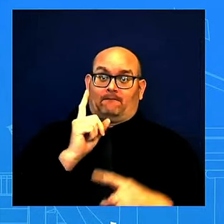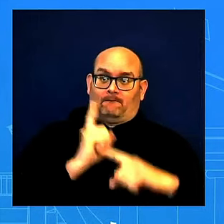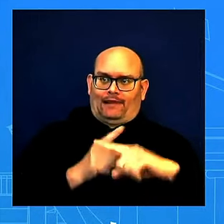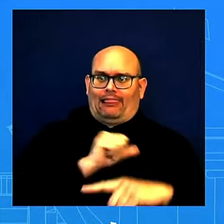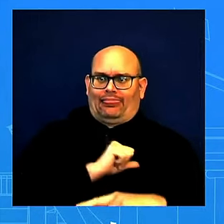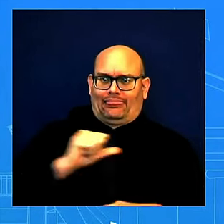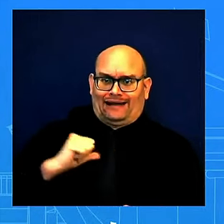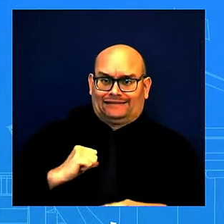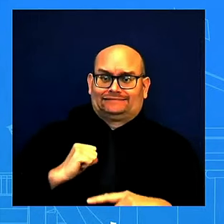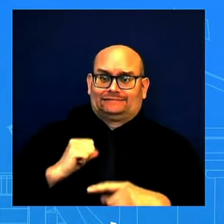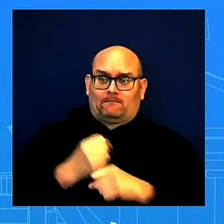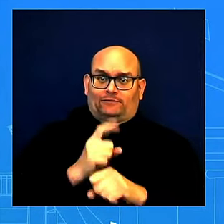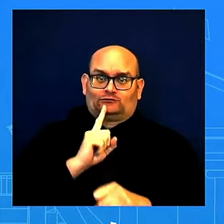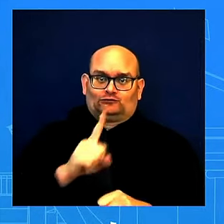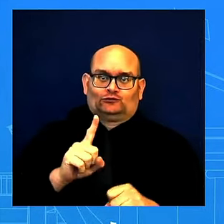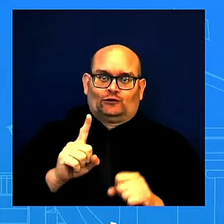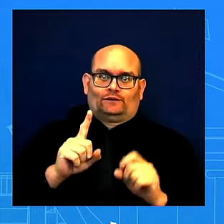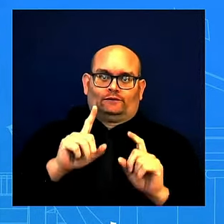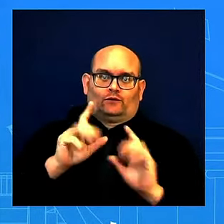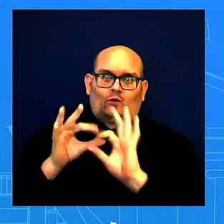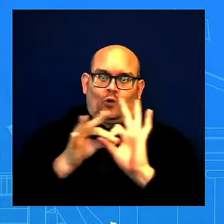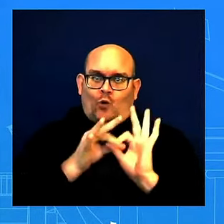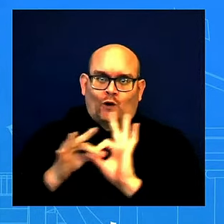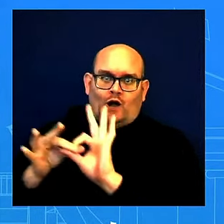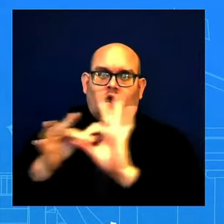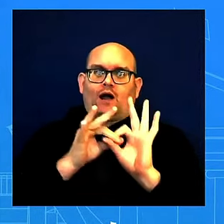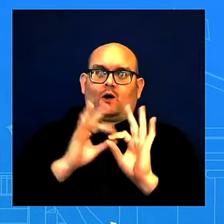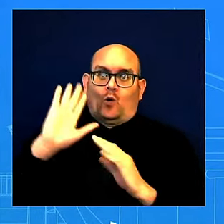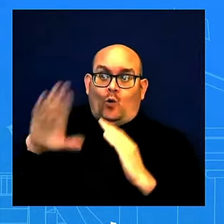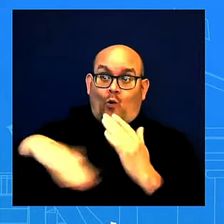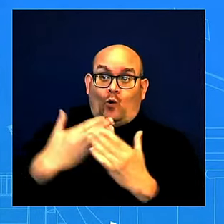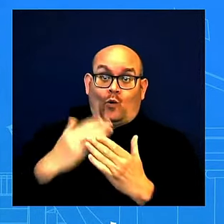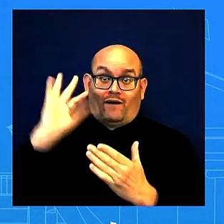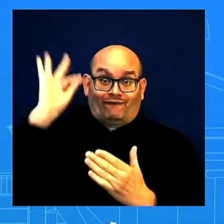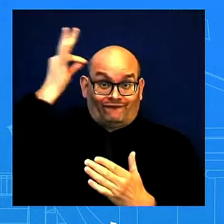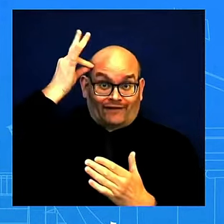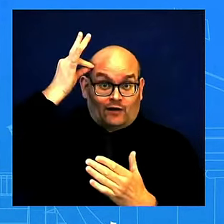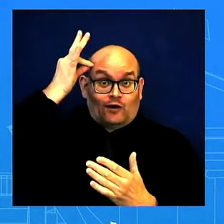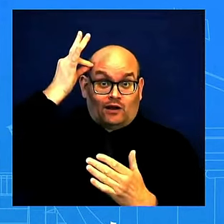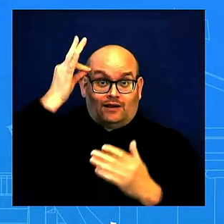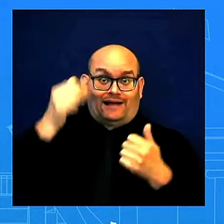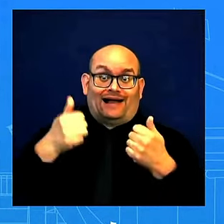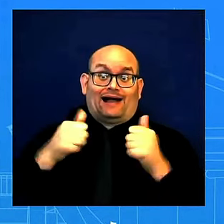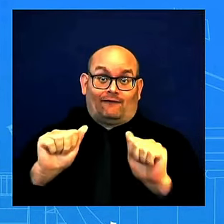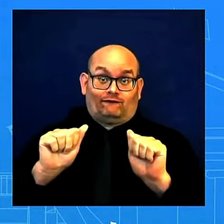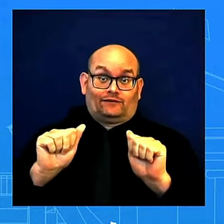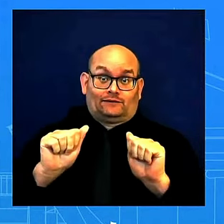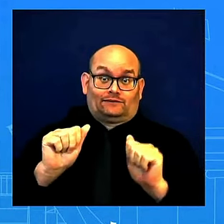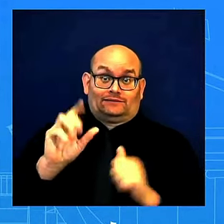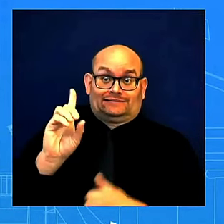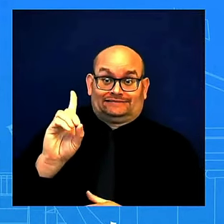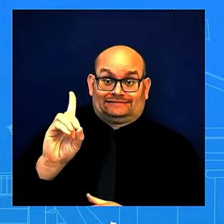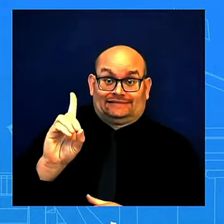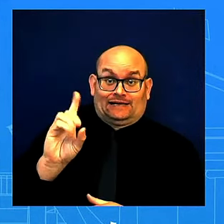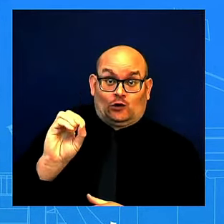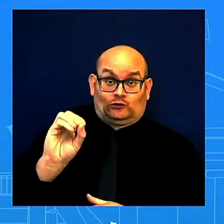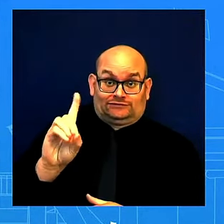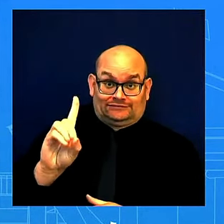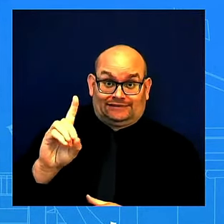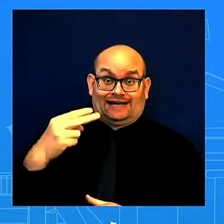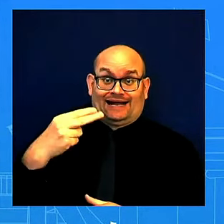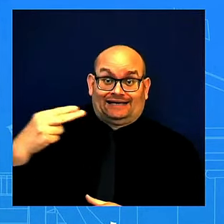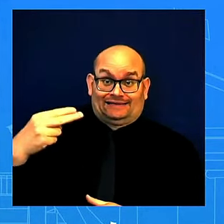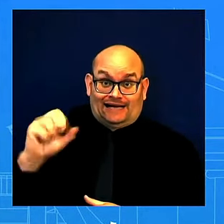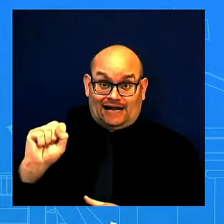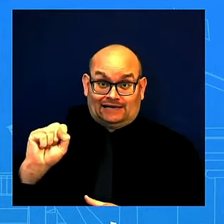coordinate federal efforts. Additionally, personnel personnel from the DOD, HHS, U.S. Army Corps of Engineers, and U.S.